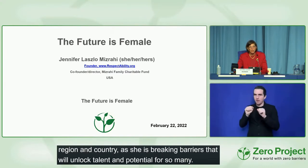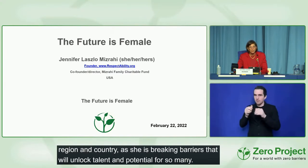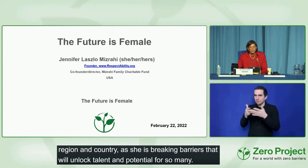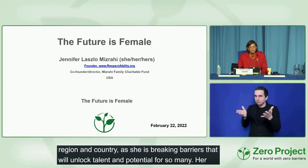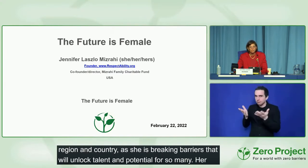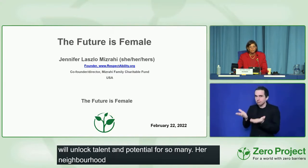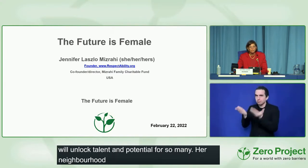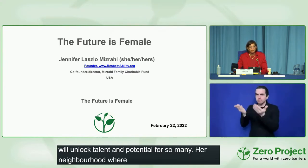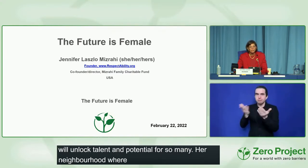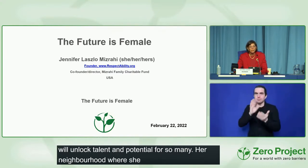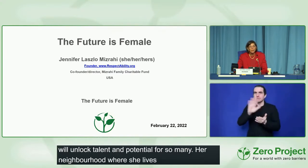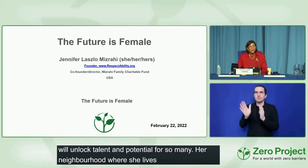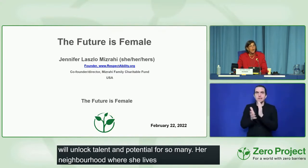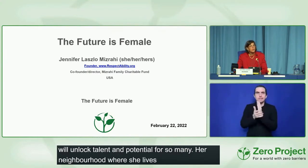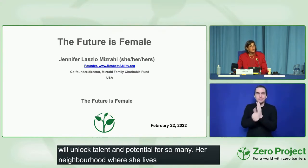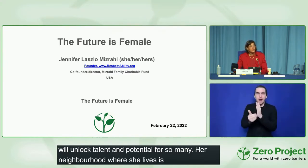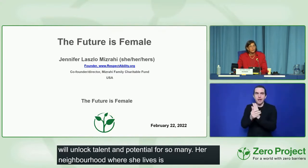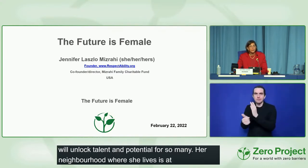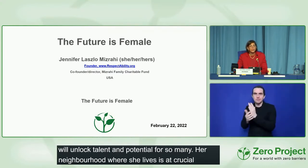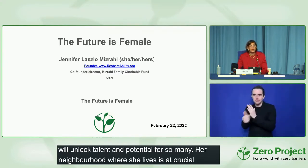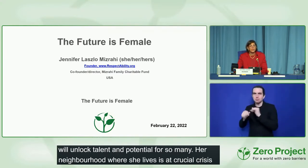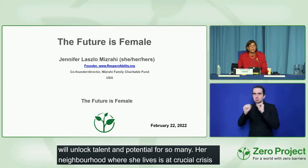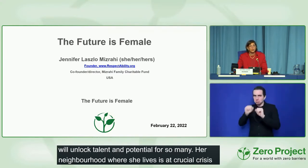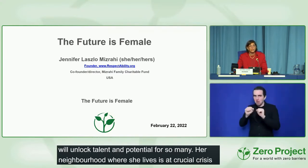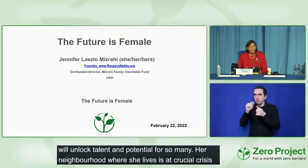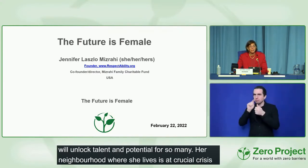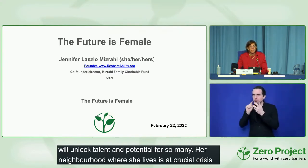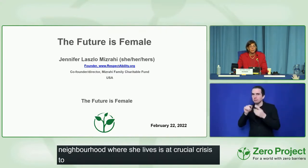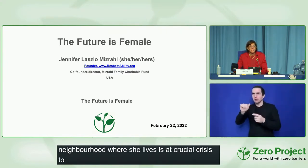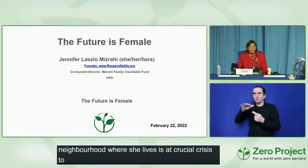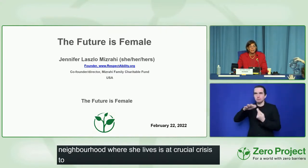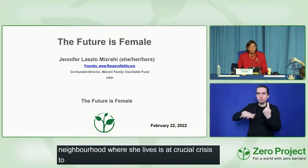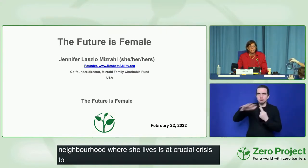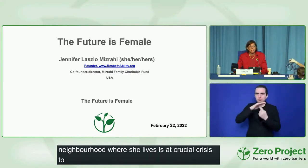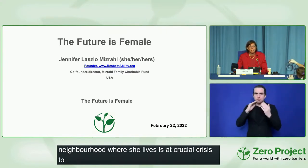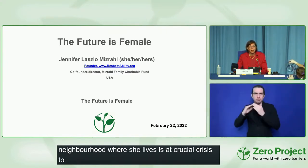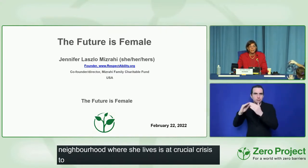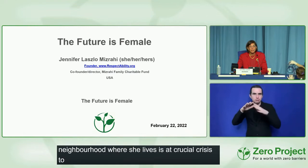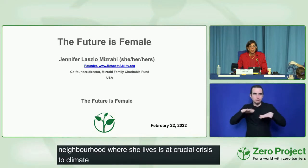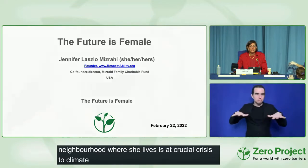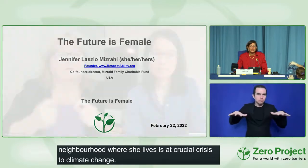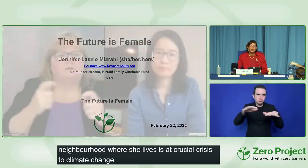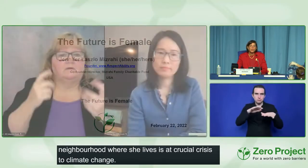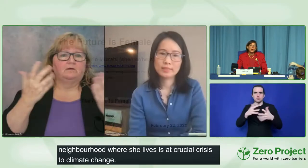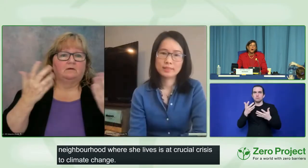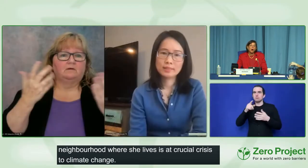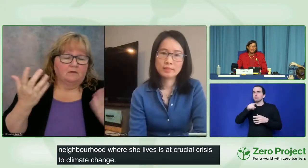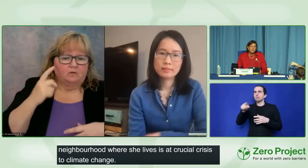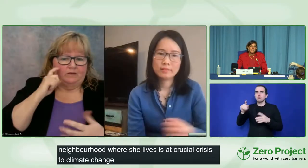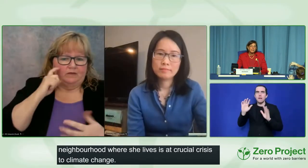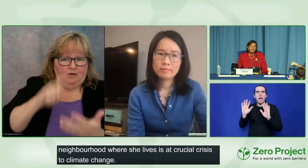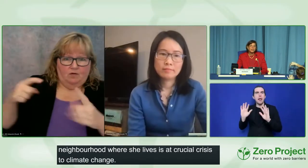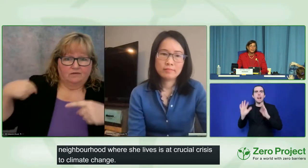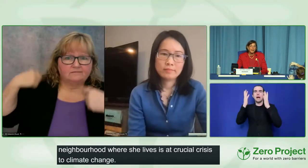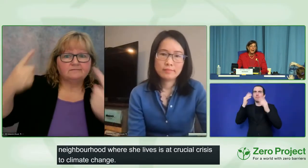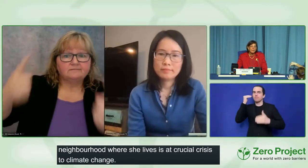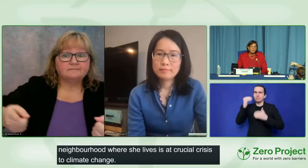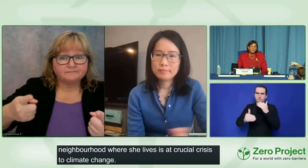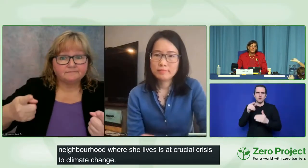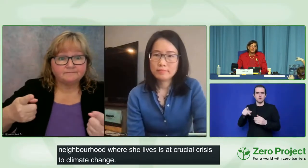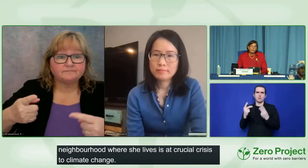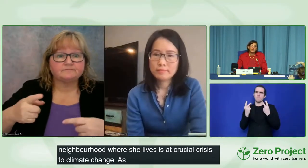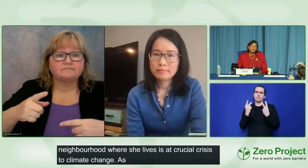climate change. As we look at the issue of natural disasters and climate change, autistic